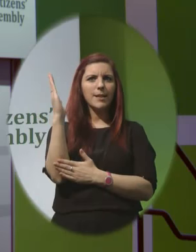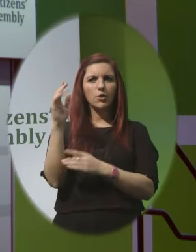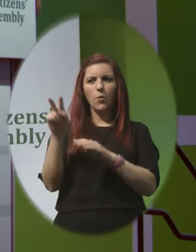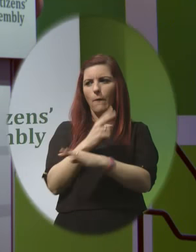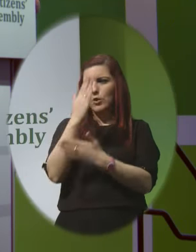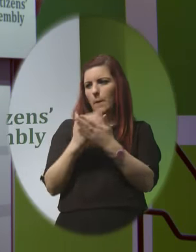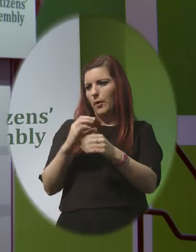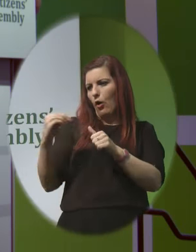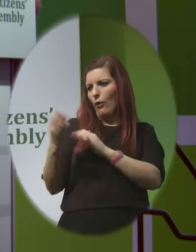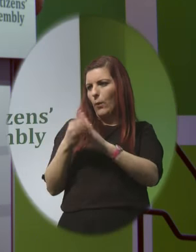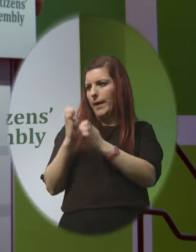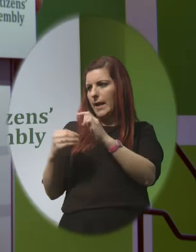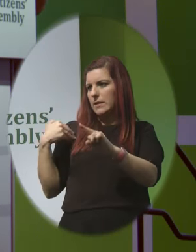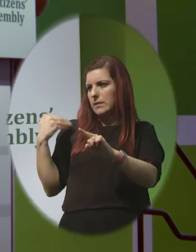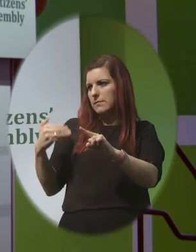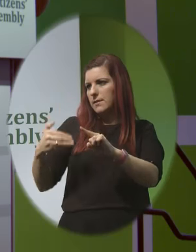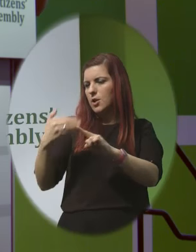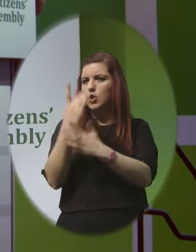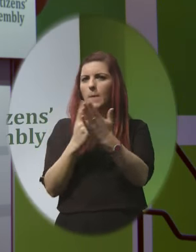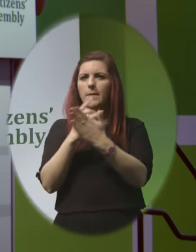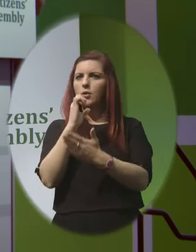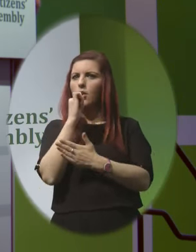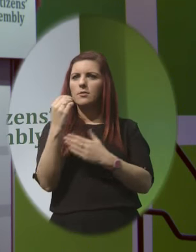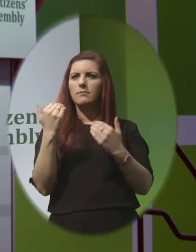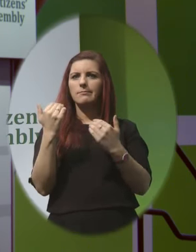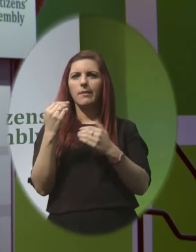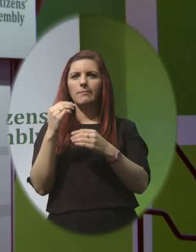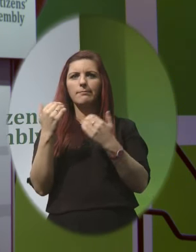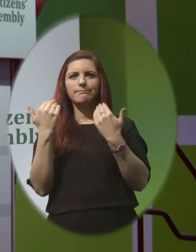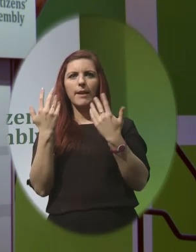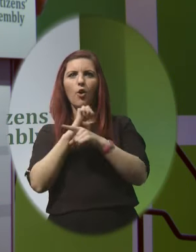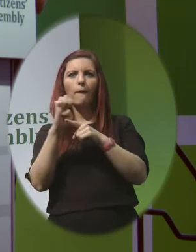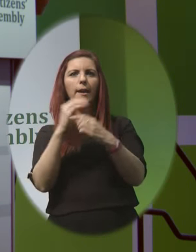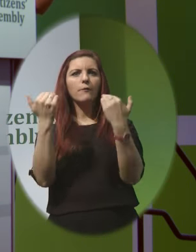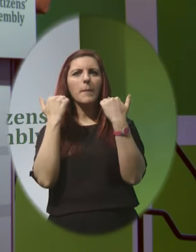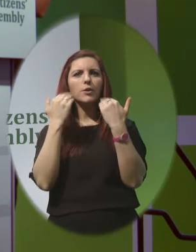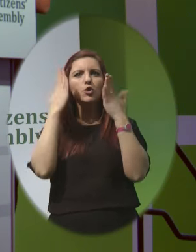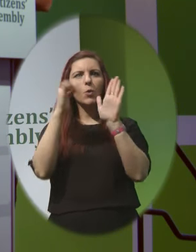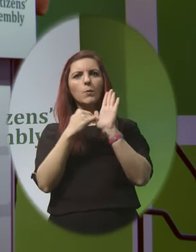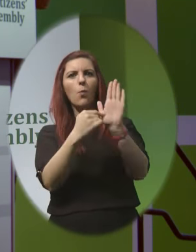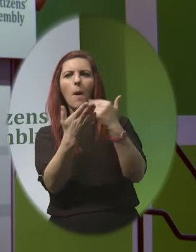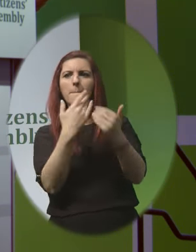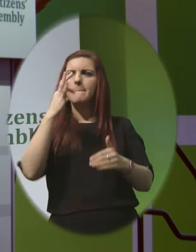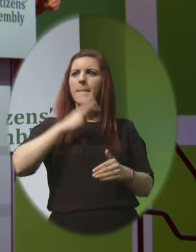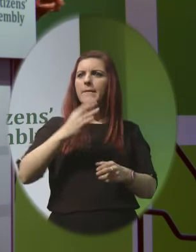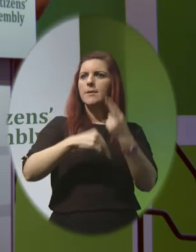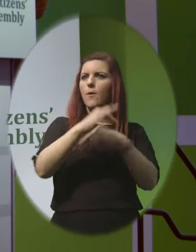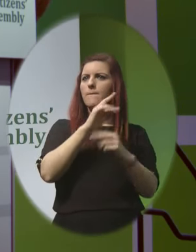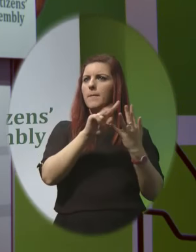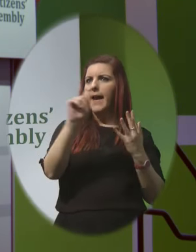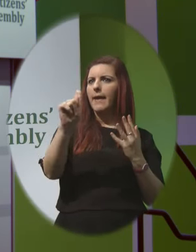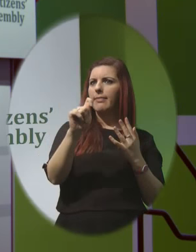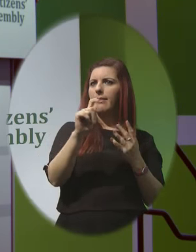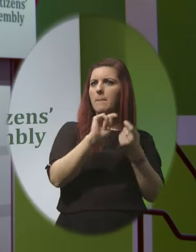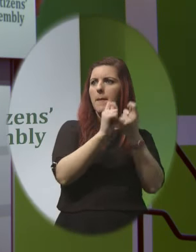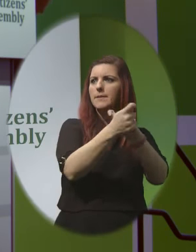These have included very little material to show the benefits that have been brought by the eighth amendment Benefits to mothers,